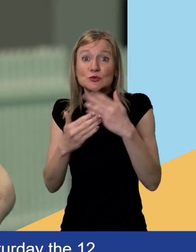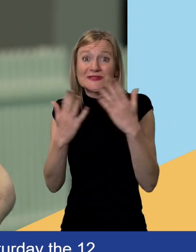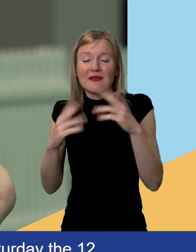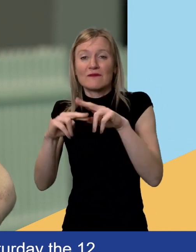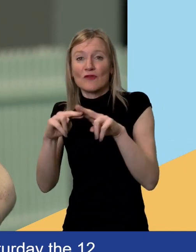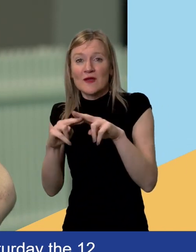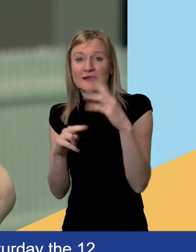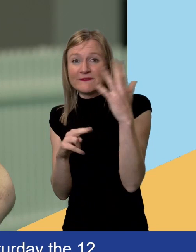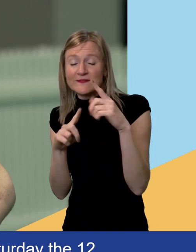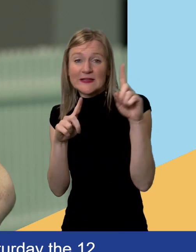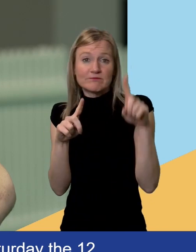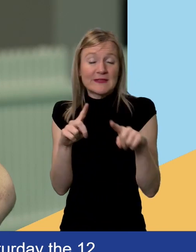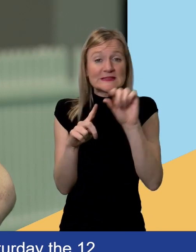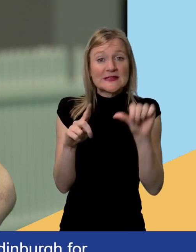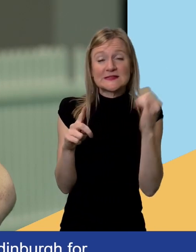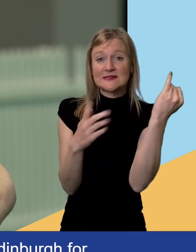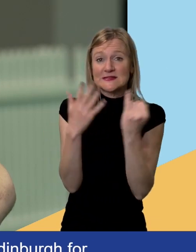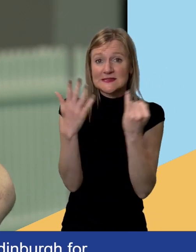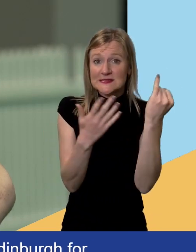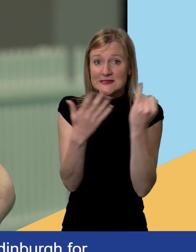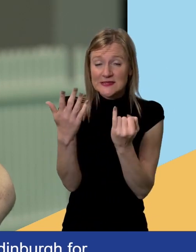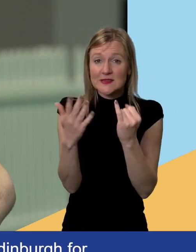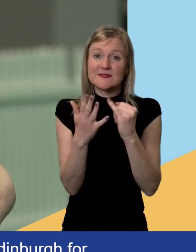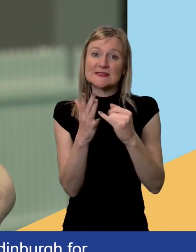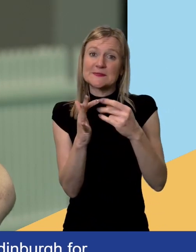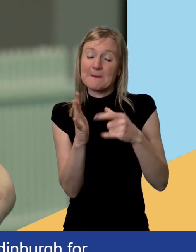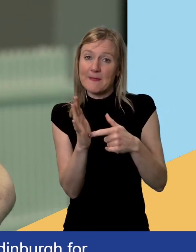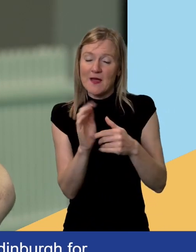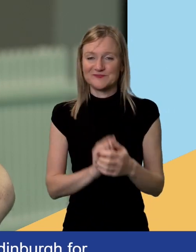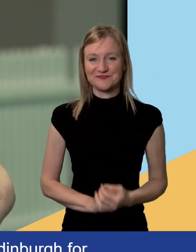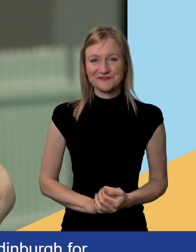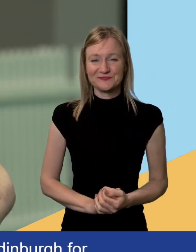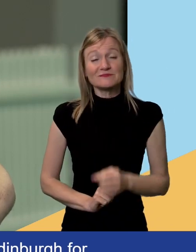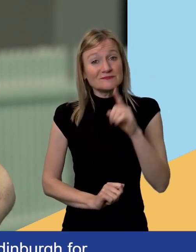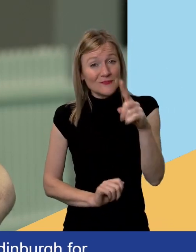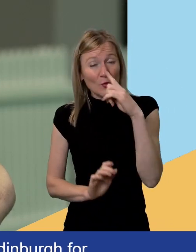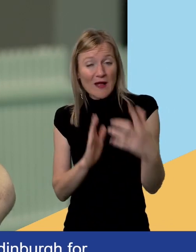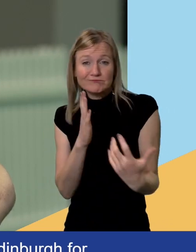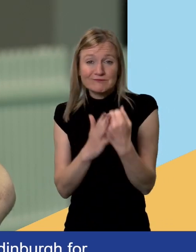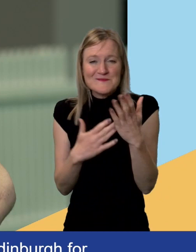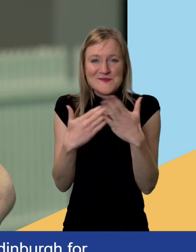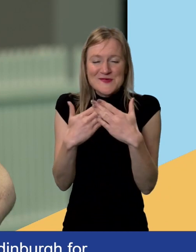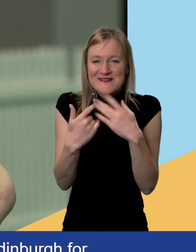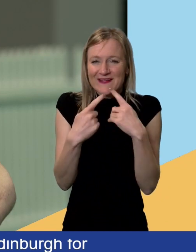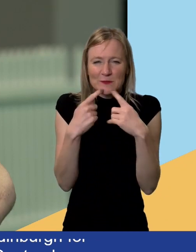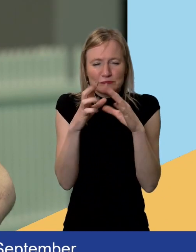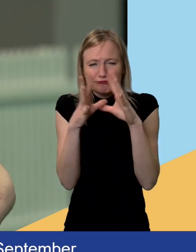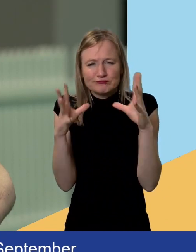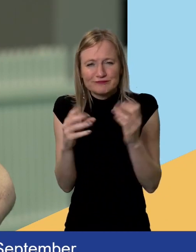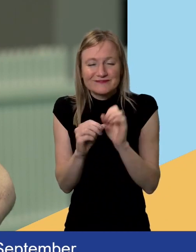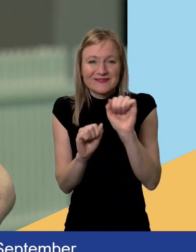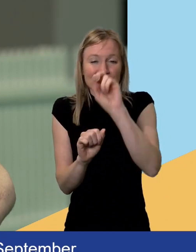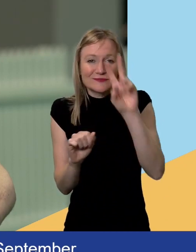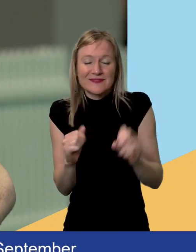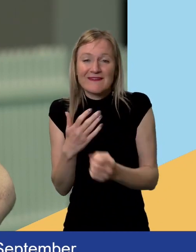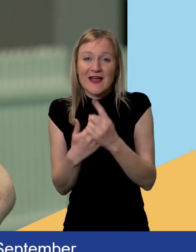Friday the 15th and Saturday the 16th of September. You can find out all you need to know about the events at